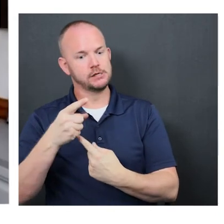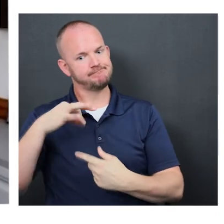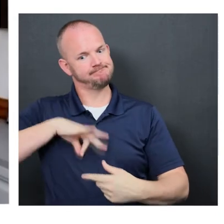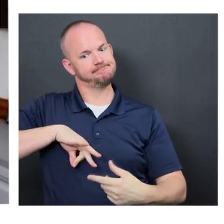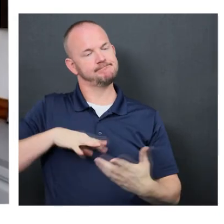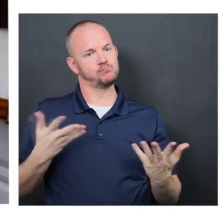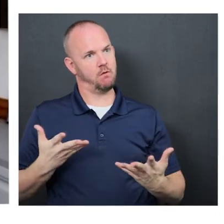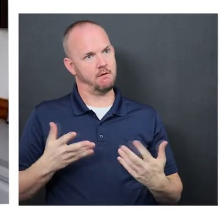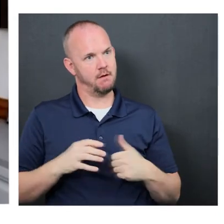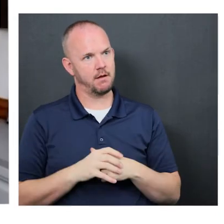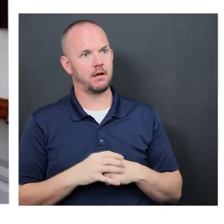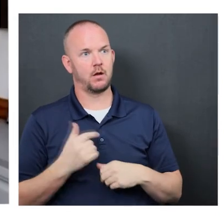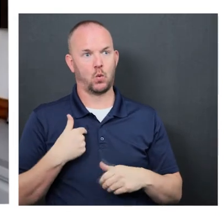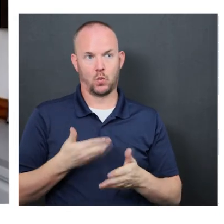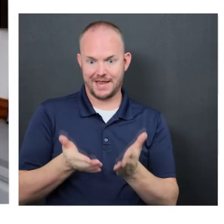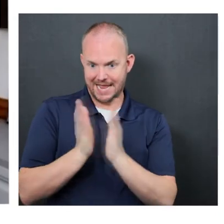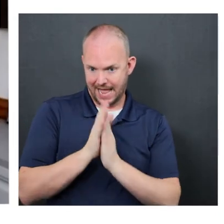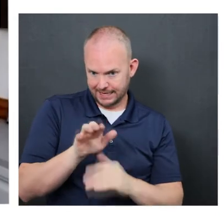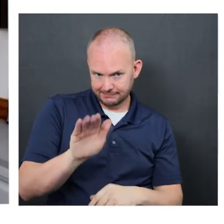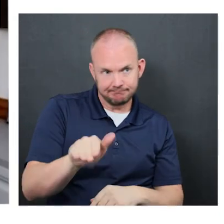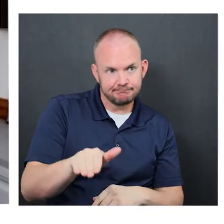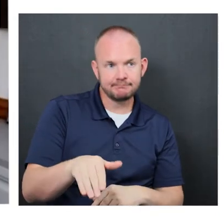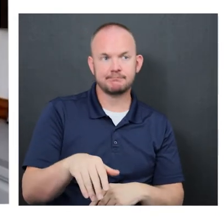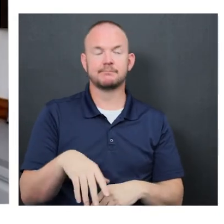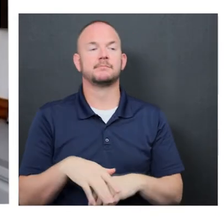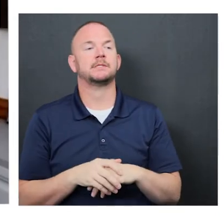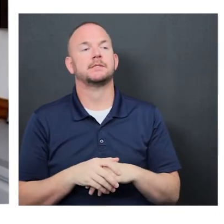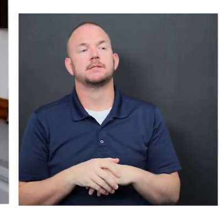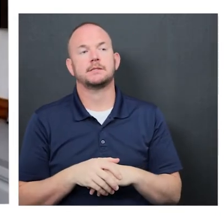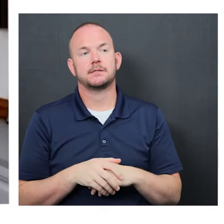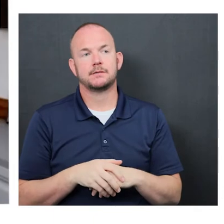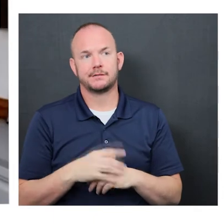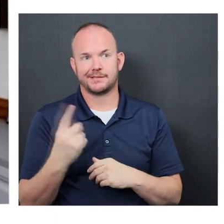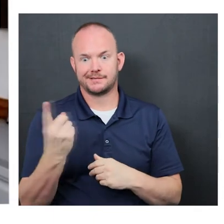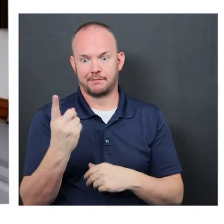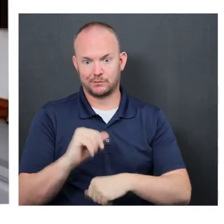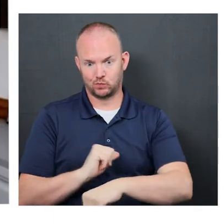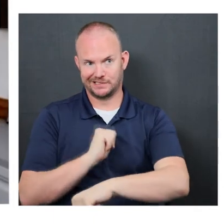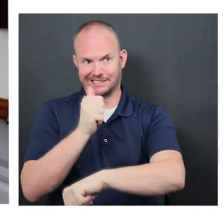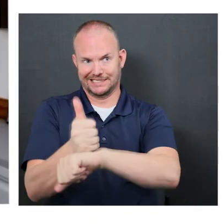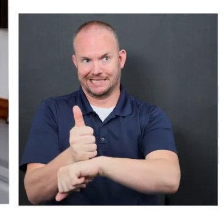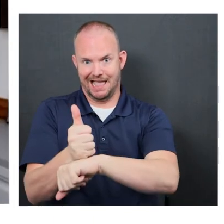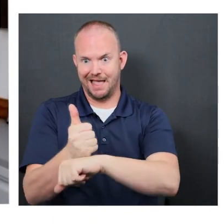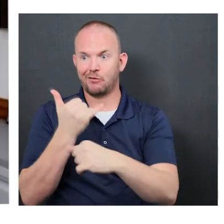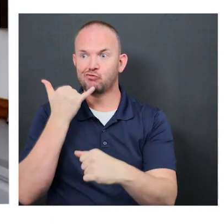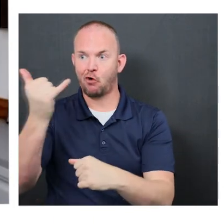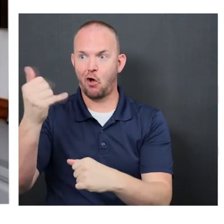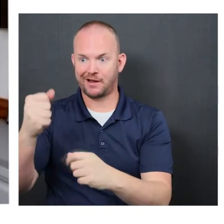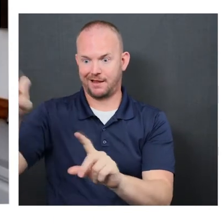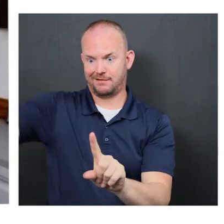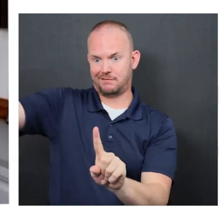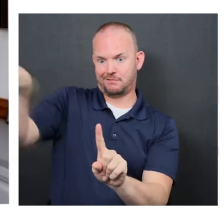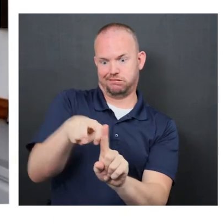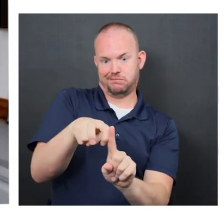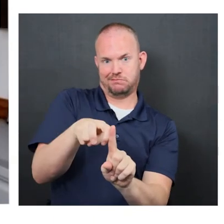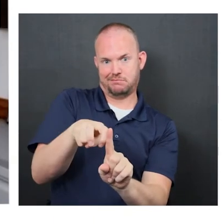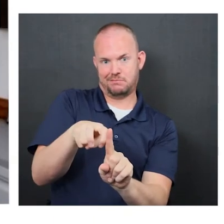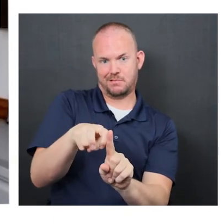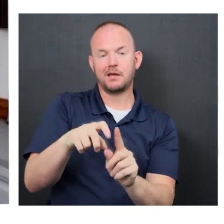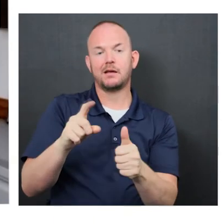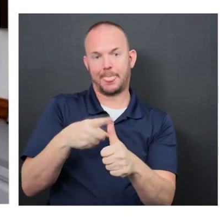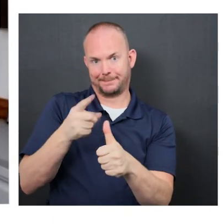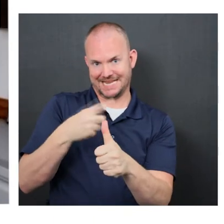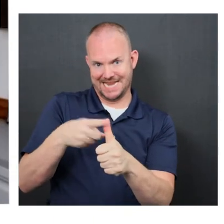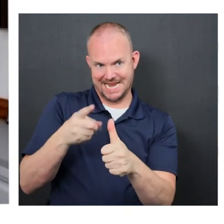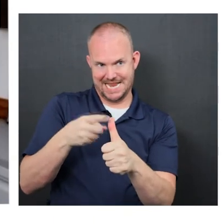work with your vendor partners, ask them if they have the feasibility of, uh, putting something in place where the calls can route to your interpreters first.